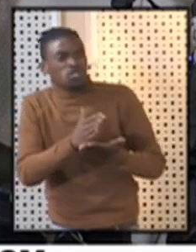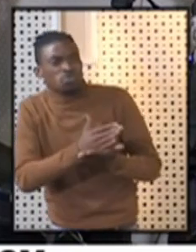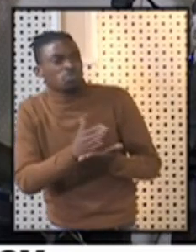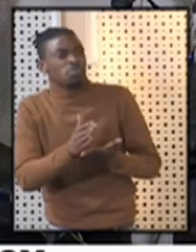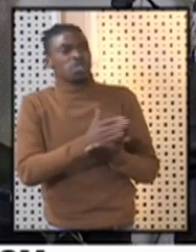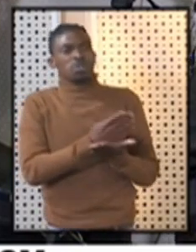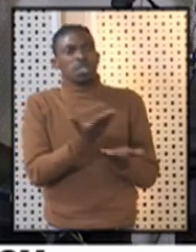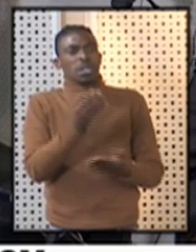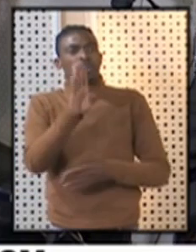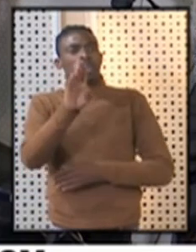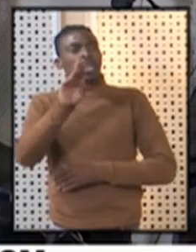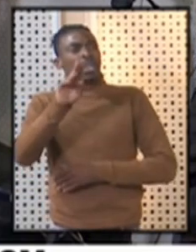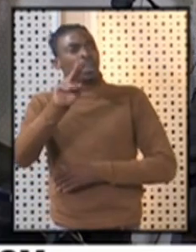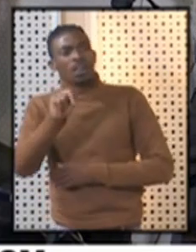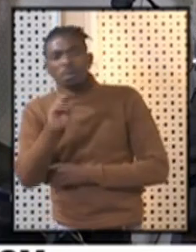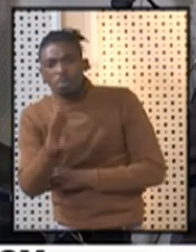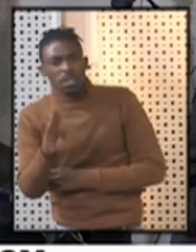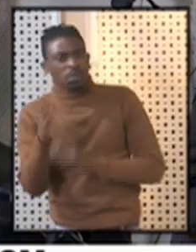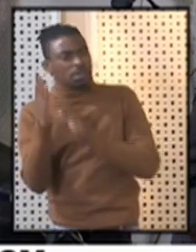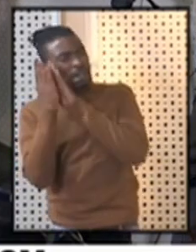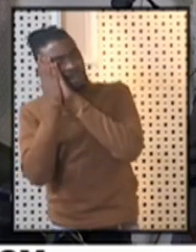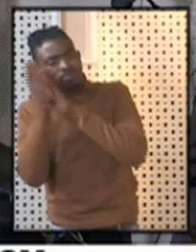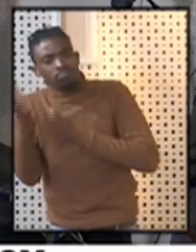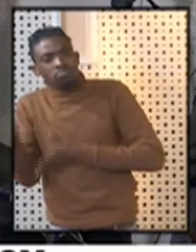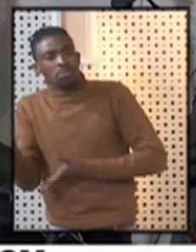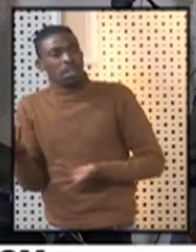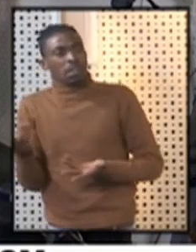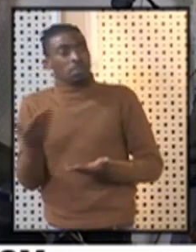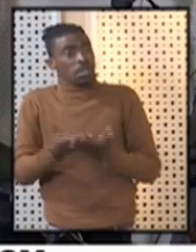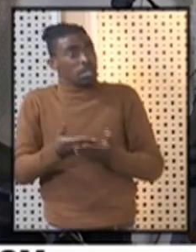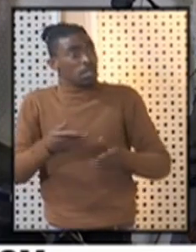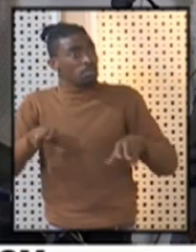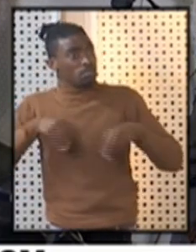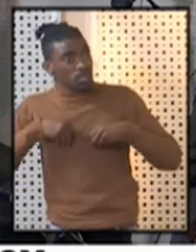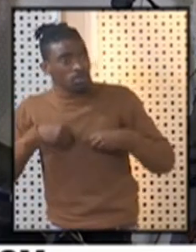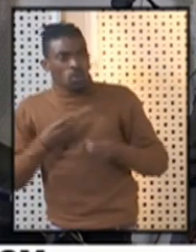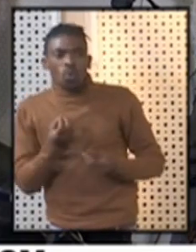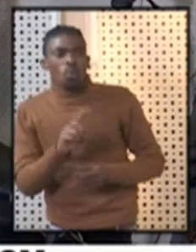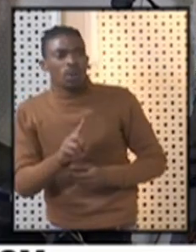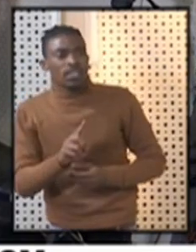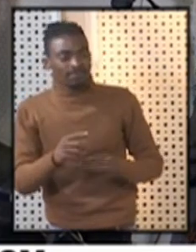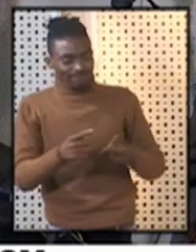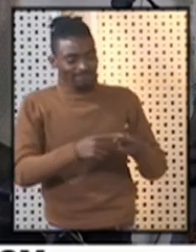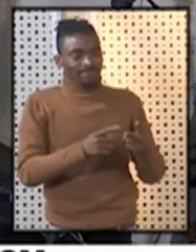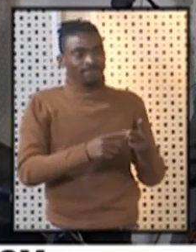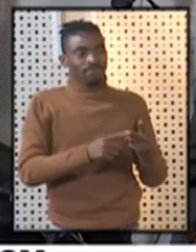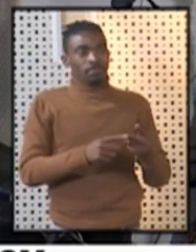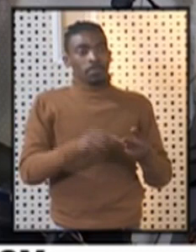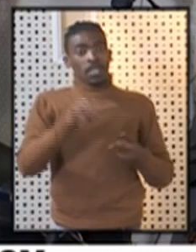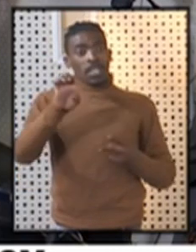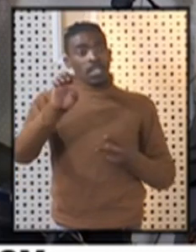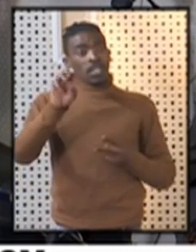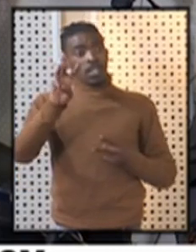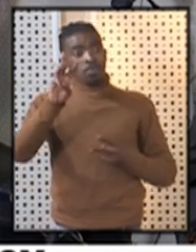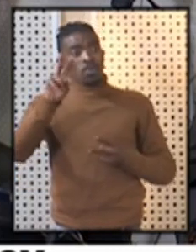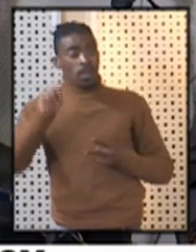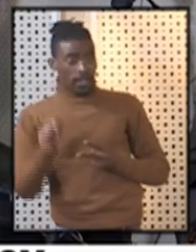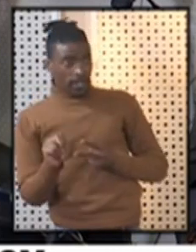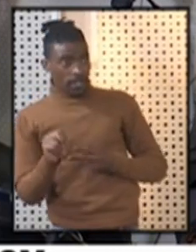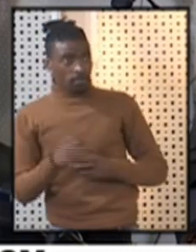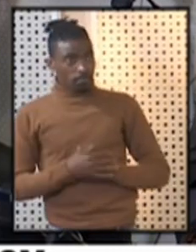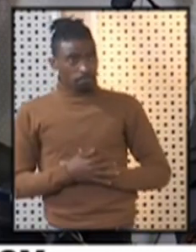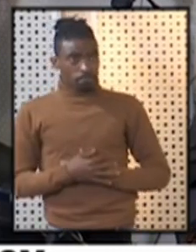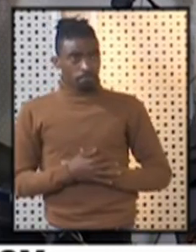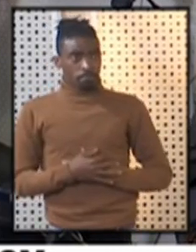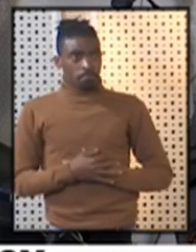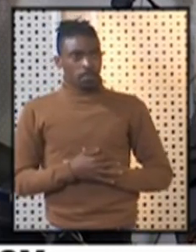and B be allowed again? And the second question is from Bwanga Clulani from EWN. And the question is, this depletion